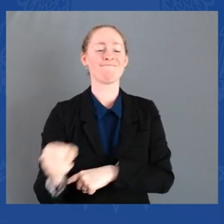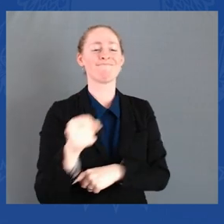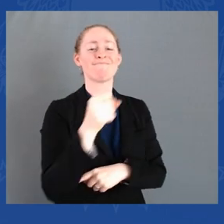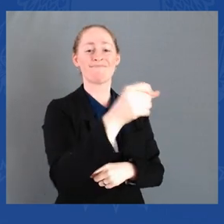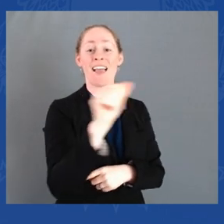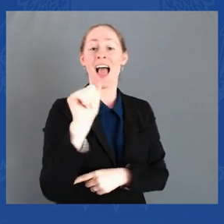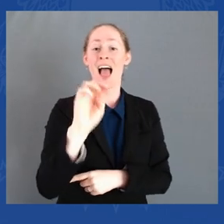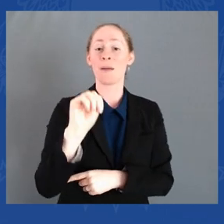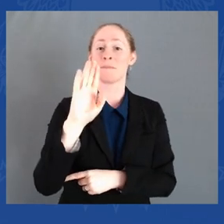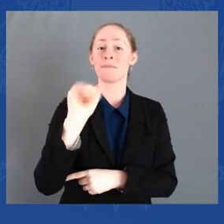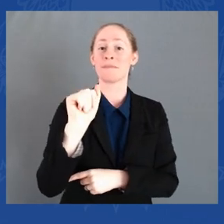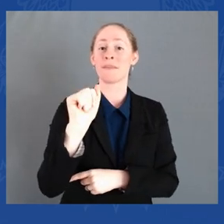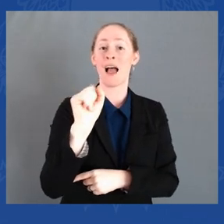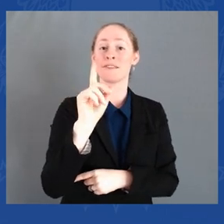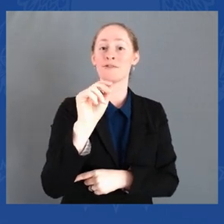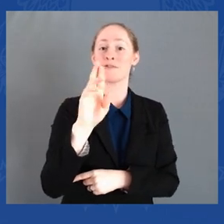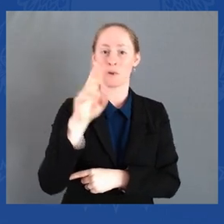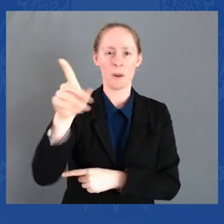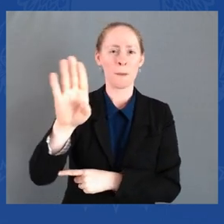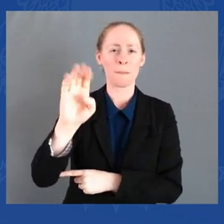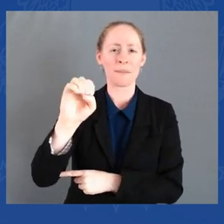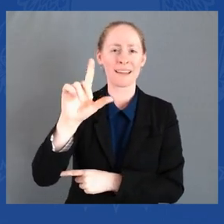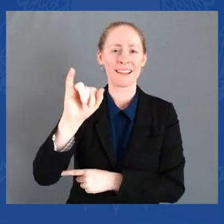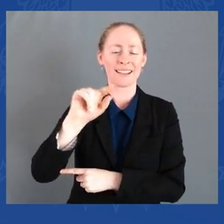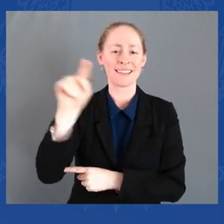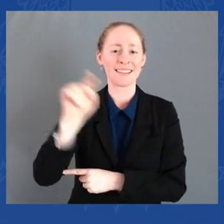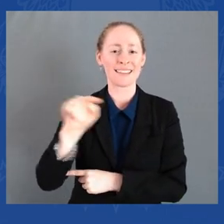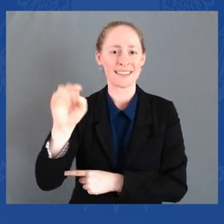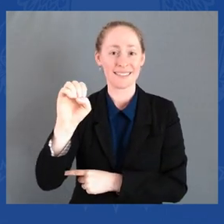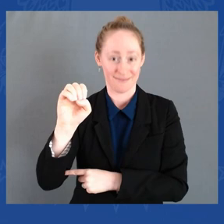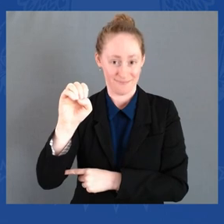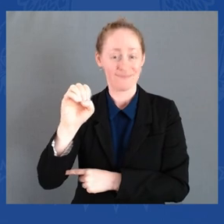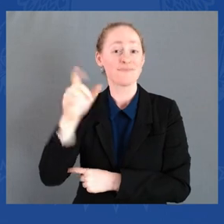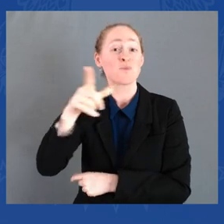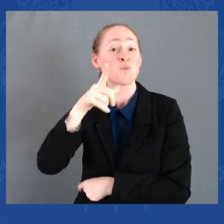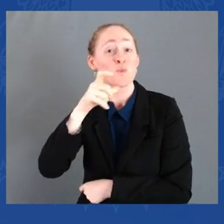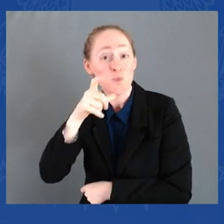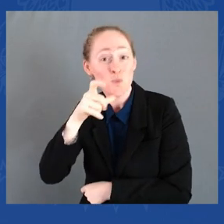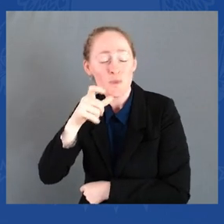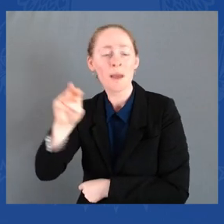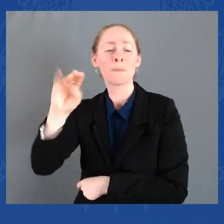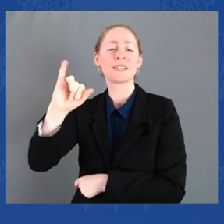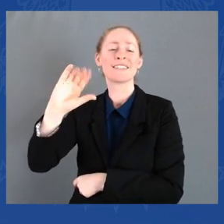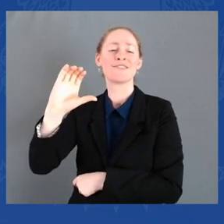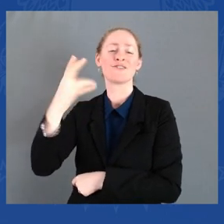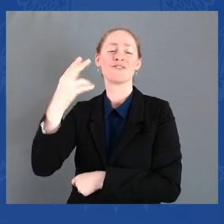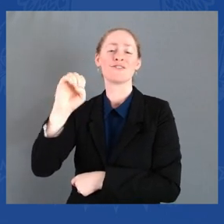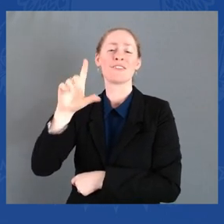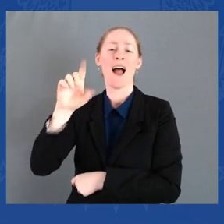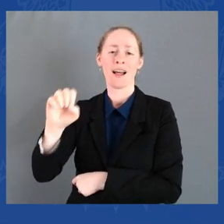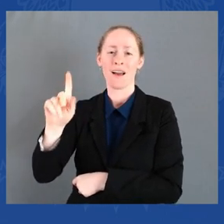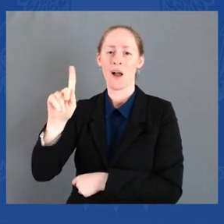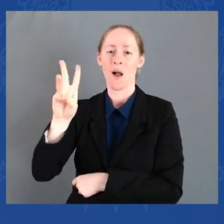Michelle, you're the best, kid. You're the best. You do things backward better than most people can do them forward.